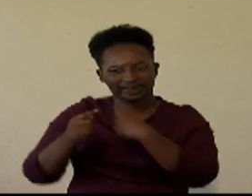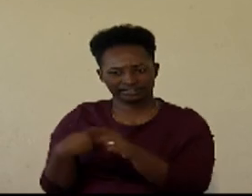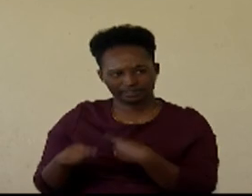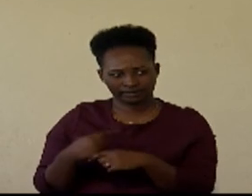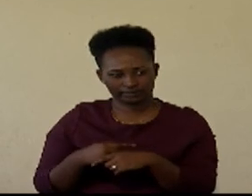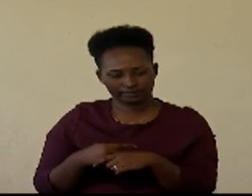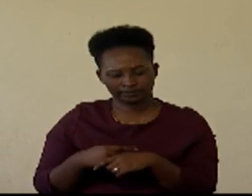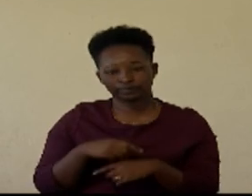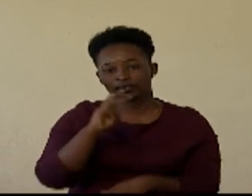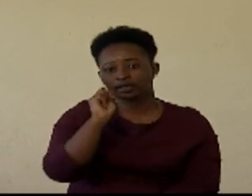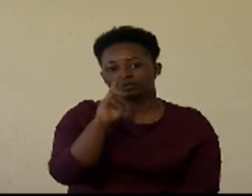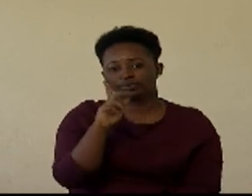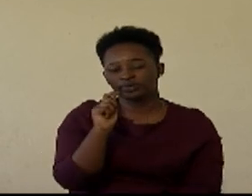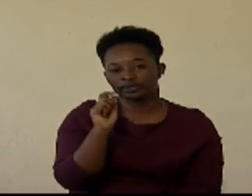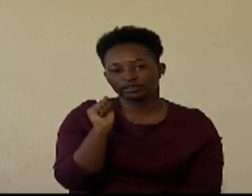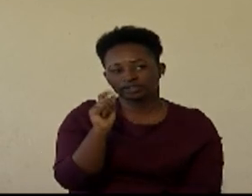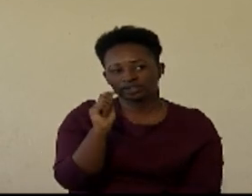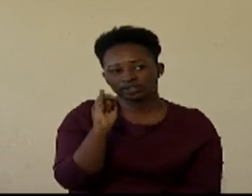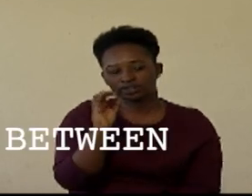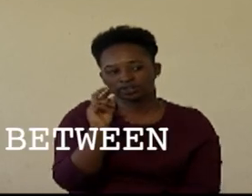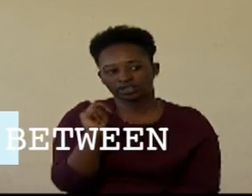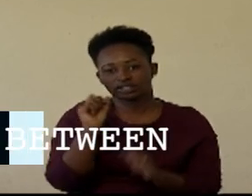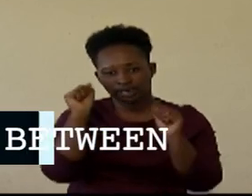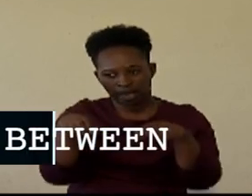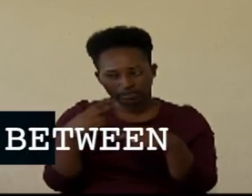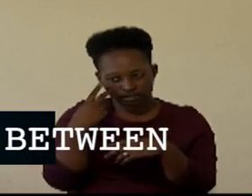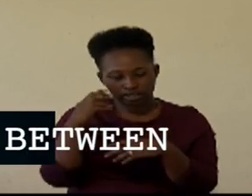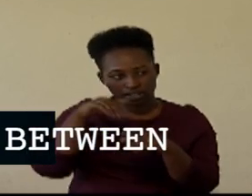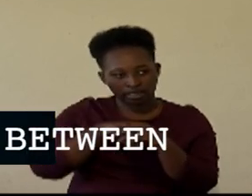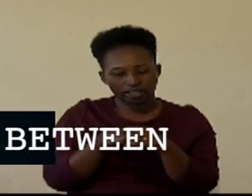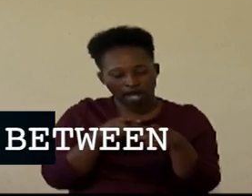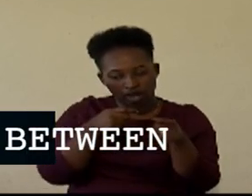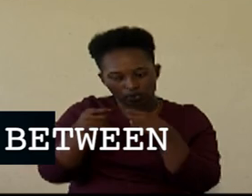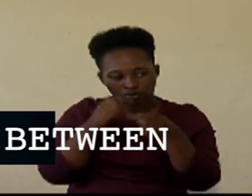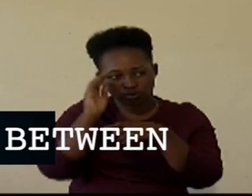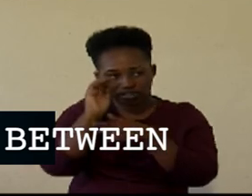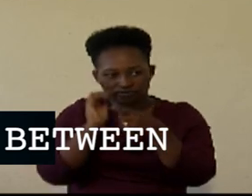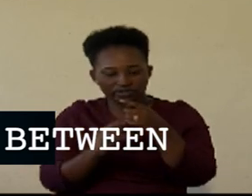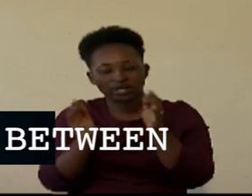so mutations in cells can result into uncontrolled division and therefore a tumor can form